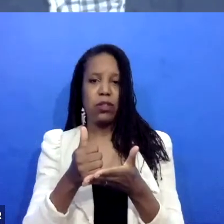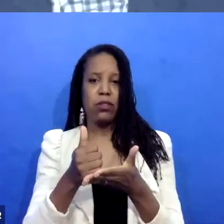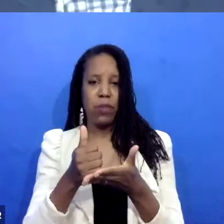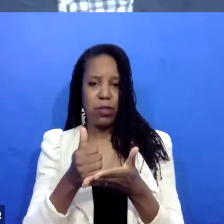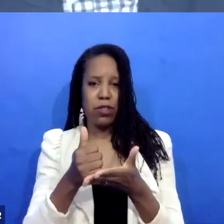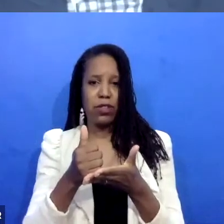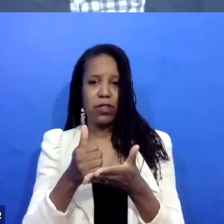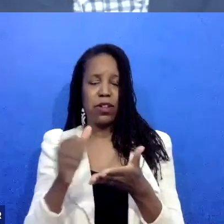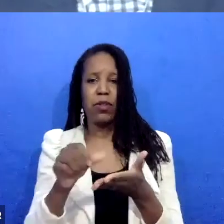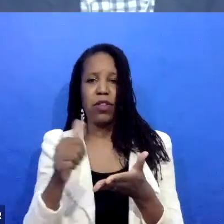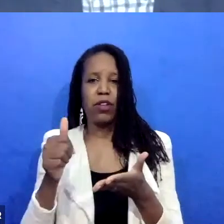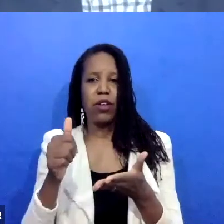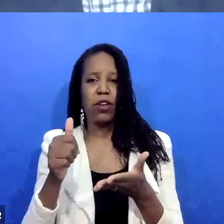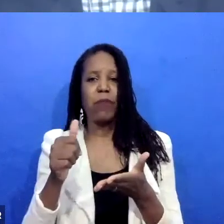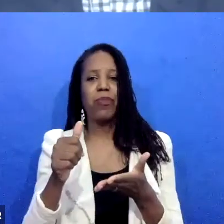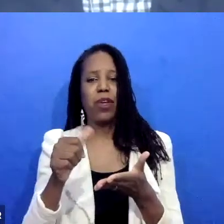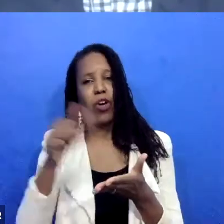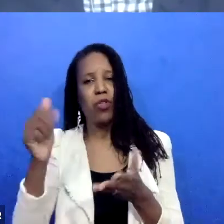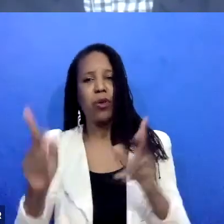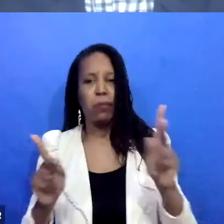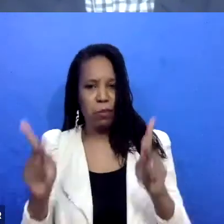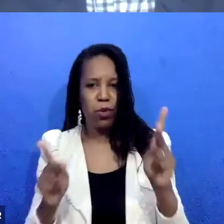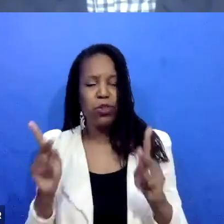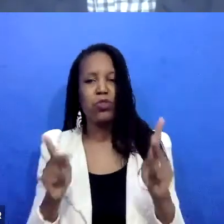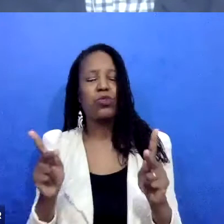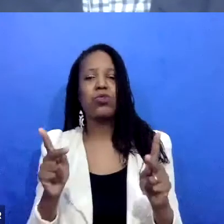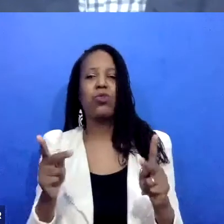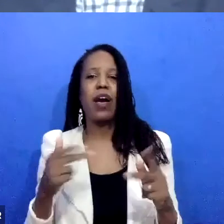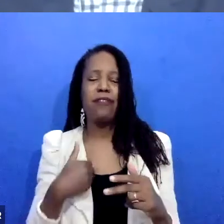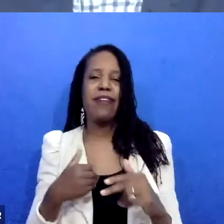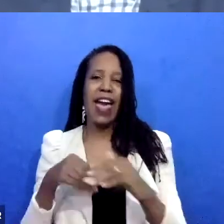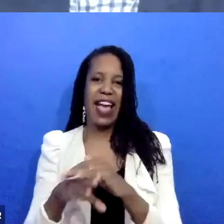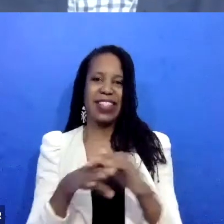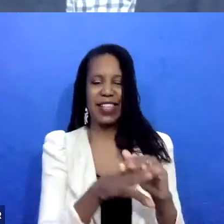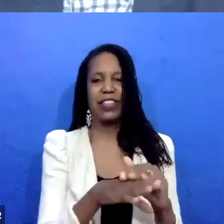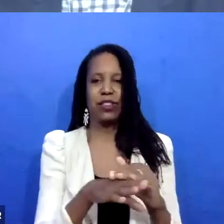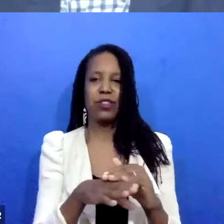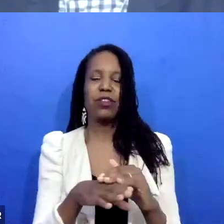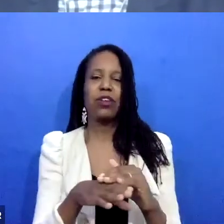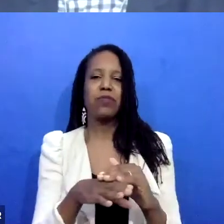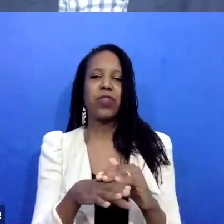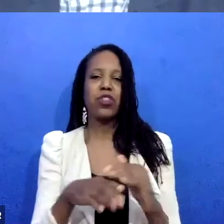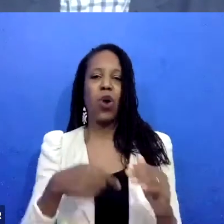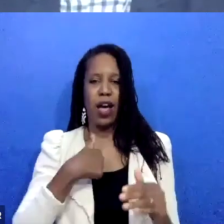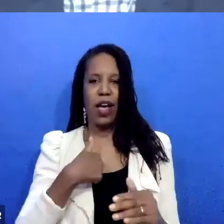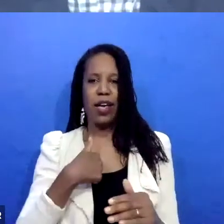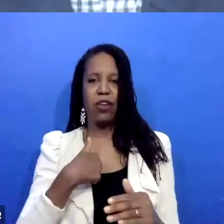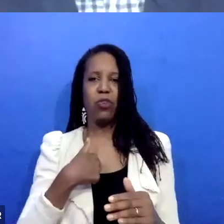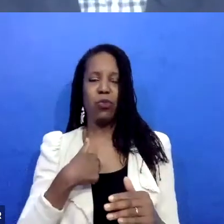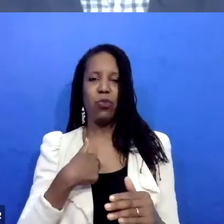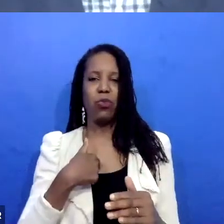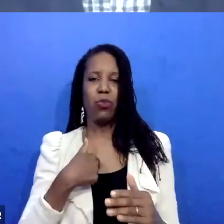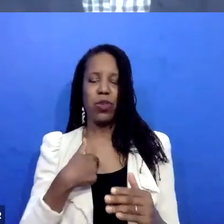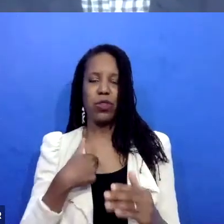like me. When I was a child, I did not access the system. And I'll talk about that a little bit more and how that relates to the work that I've chosen to do